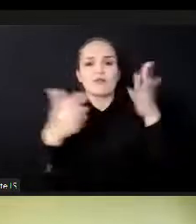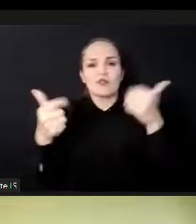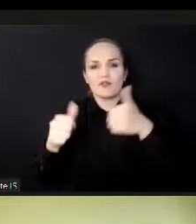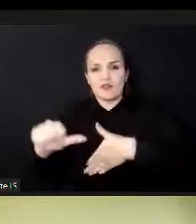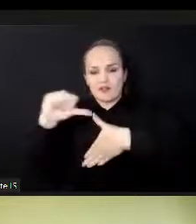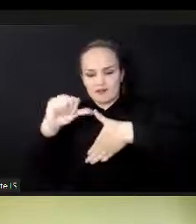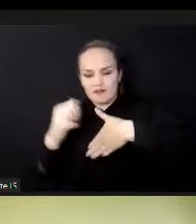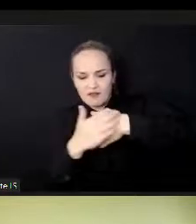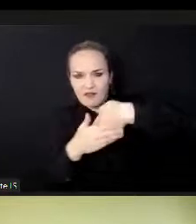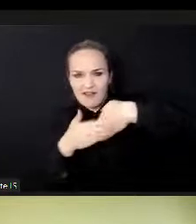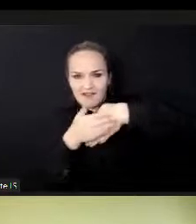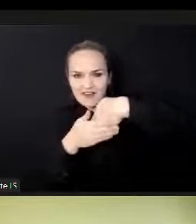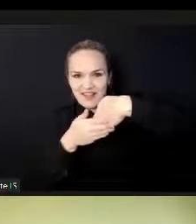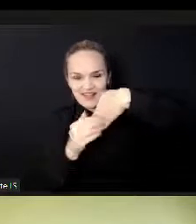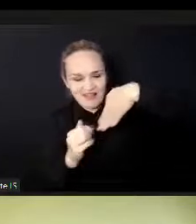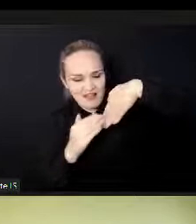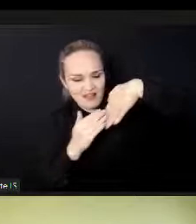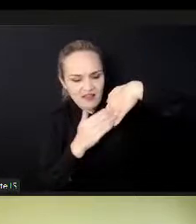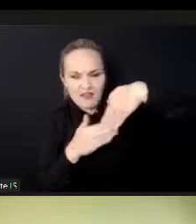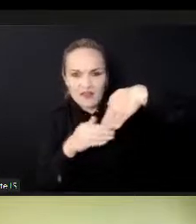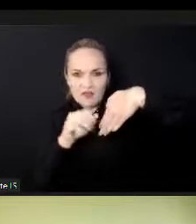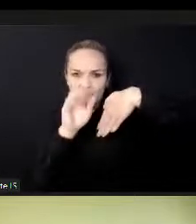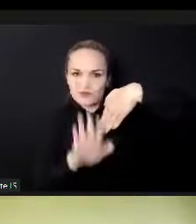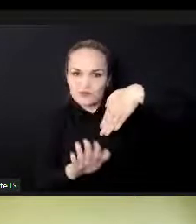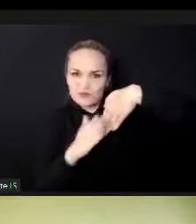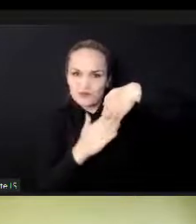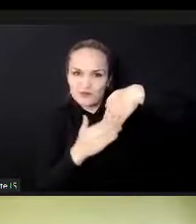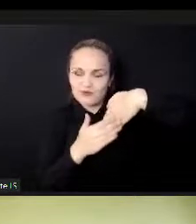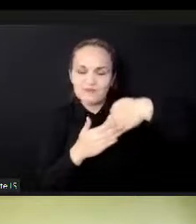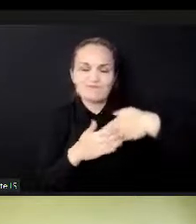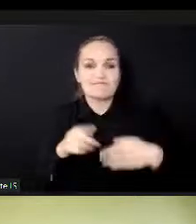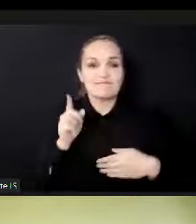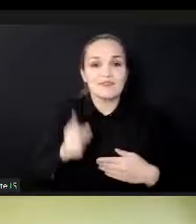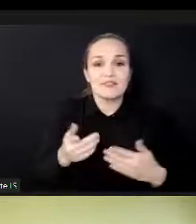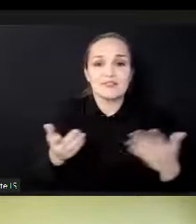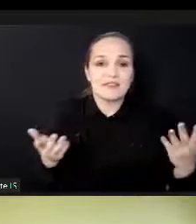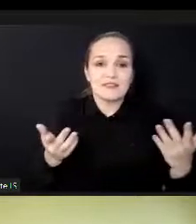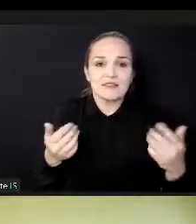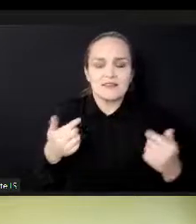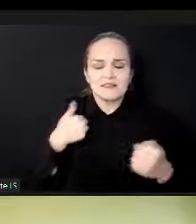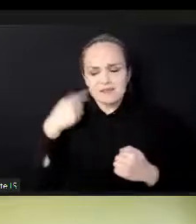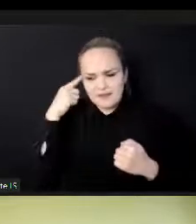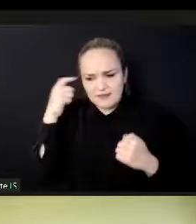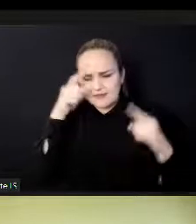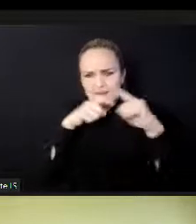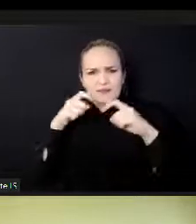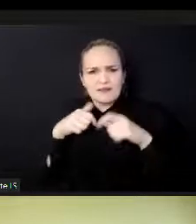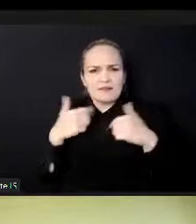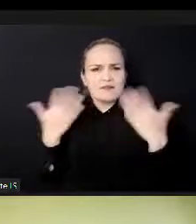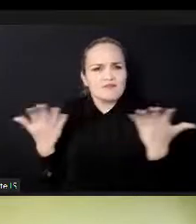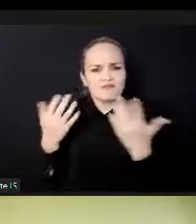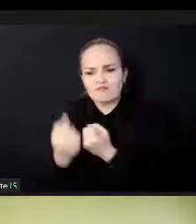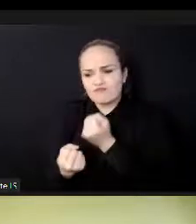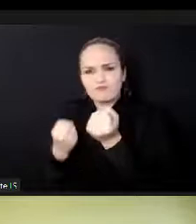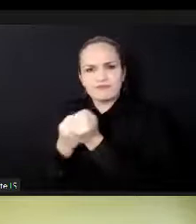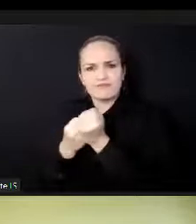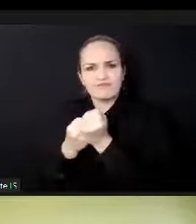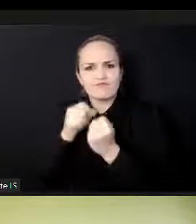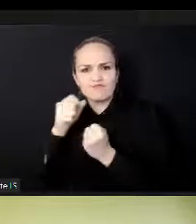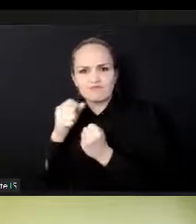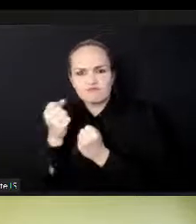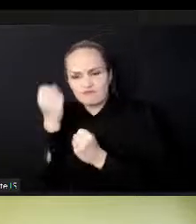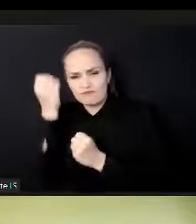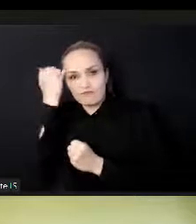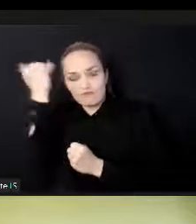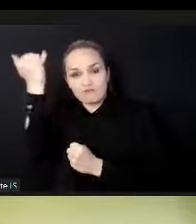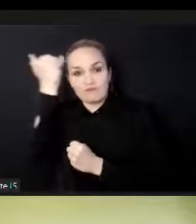that support job creation and entrepreneurship within this sector. Yeah. I, you know, it's a great kind of segue, uh,